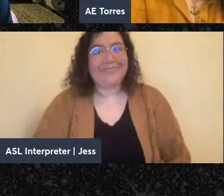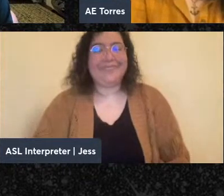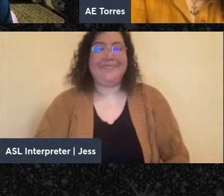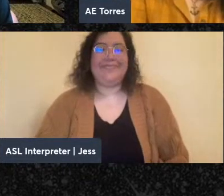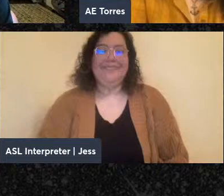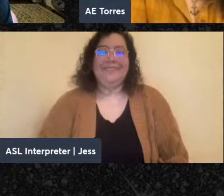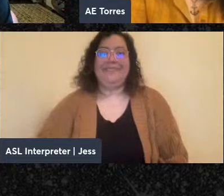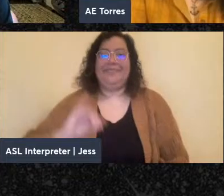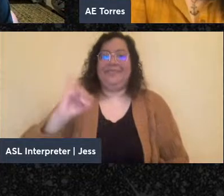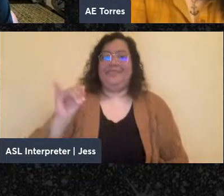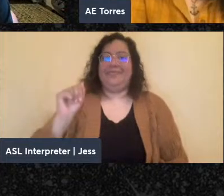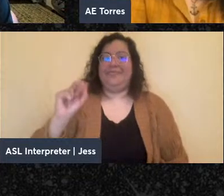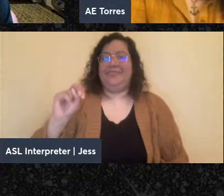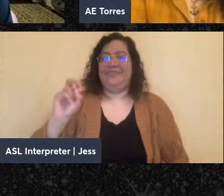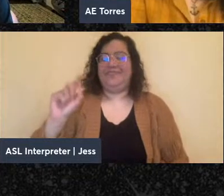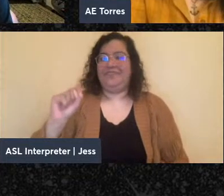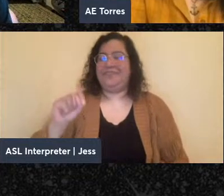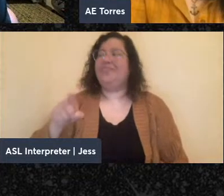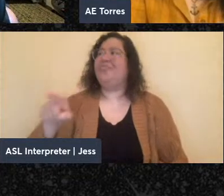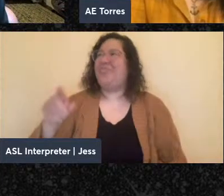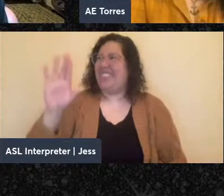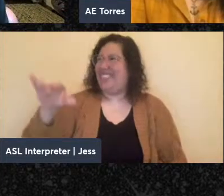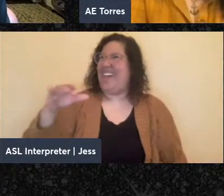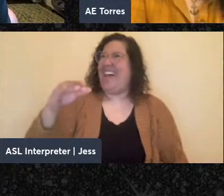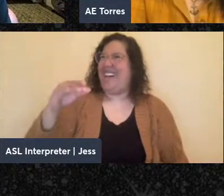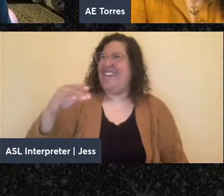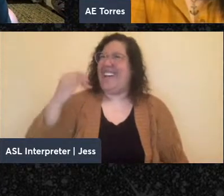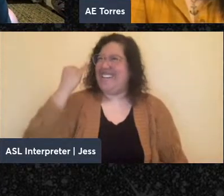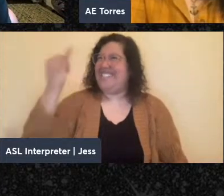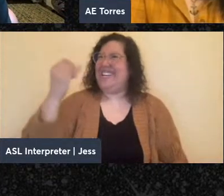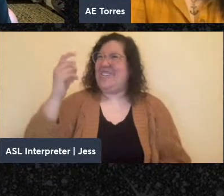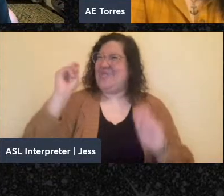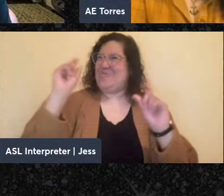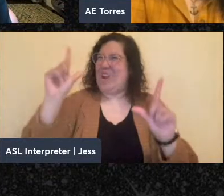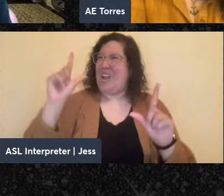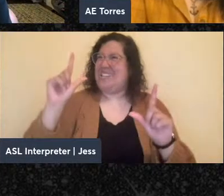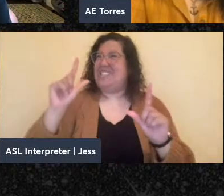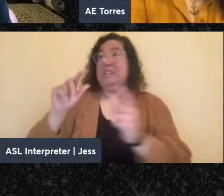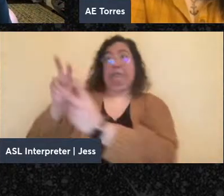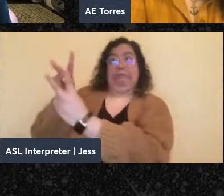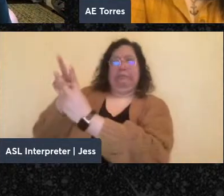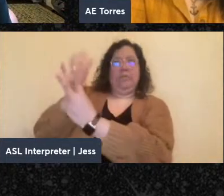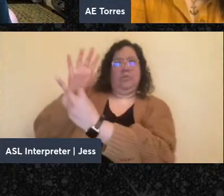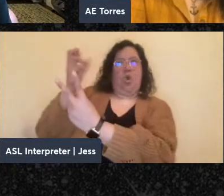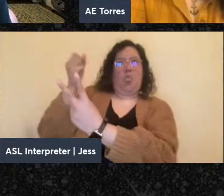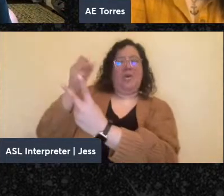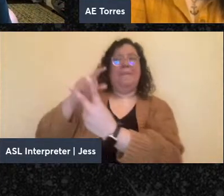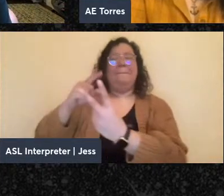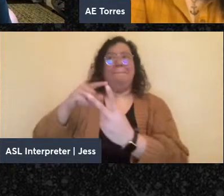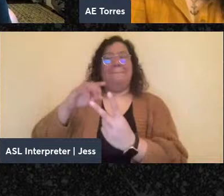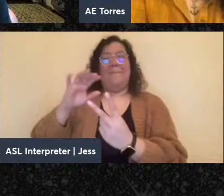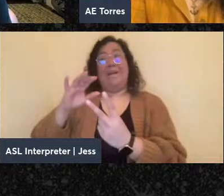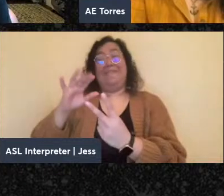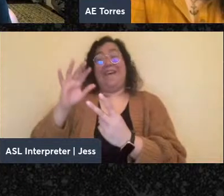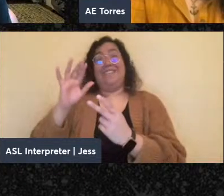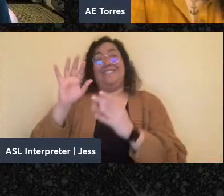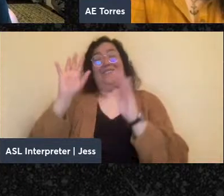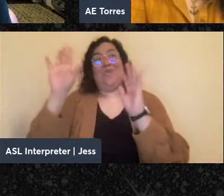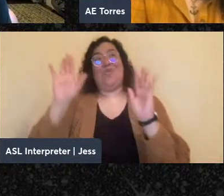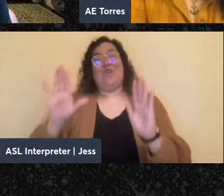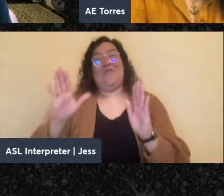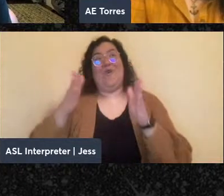It seems like ending on the idea of surprise, and I'll give you, Kenyon, and Anna a chance to end as well, is the perfect place to end an anarchist